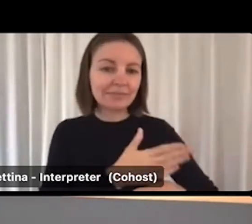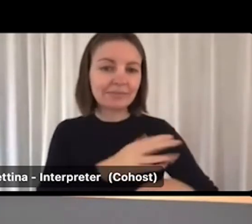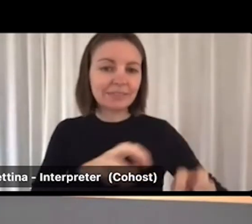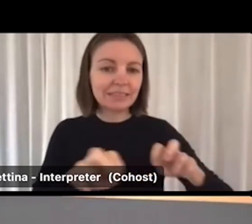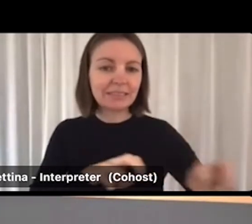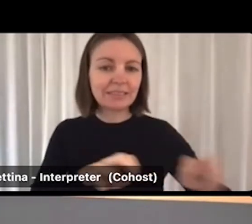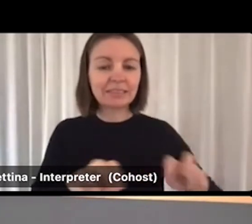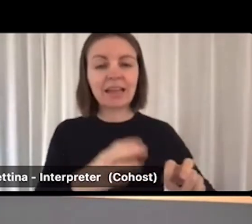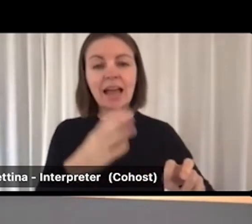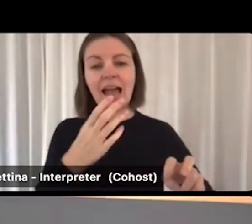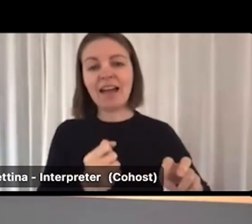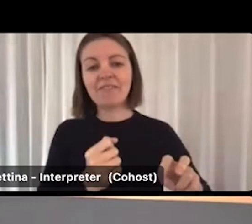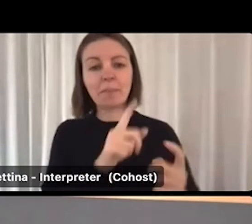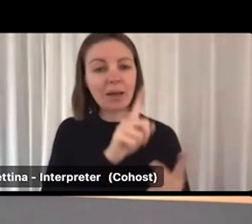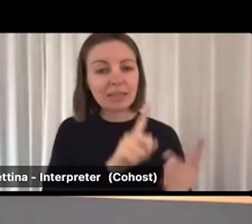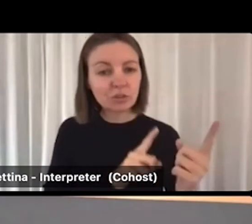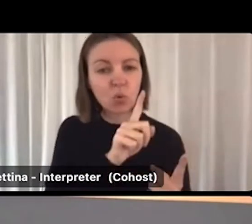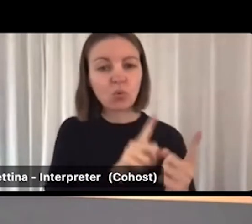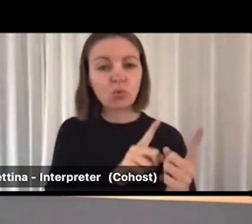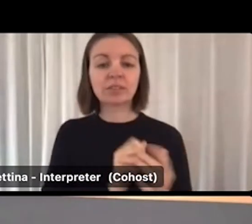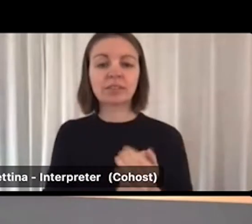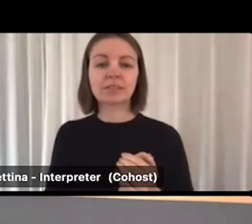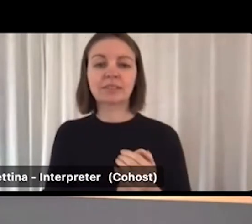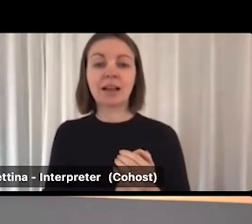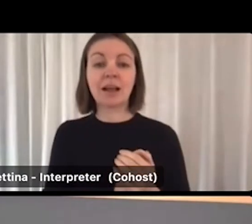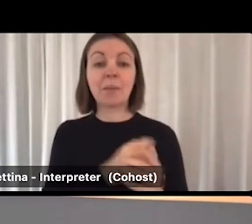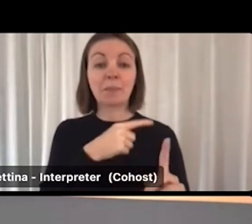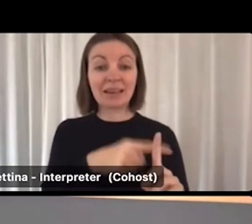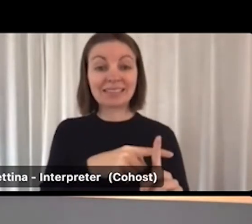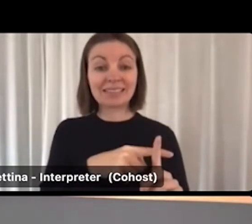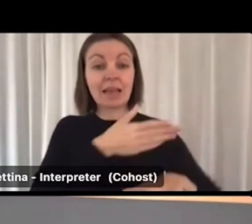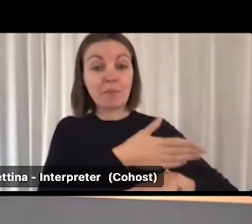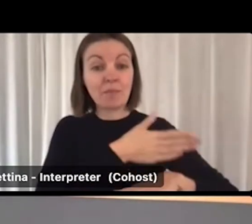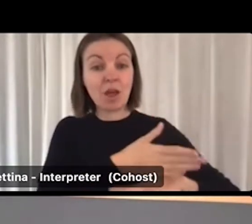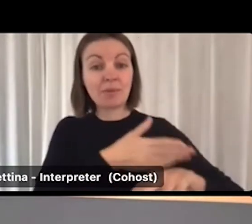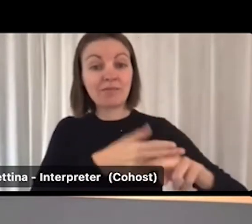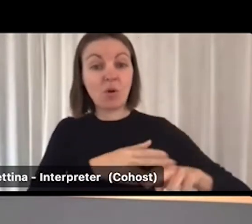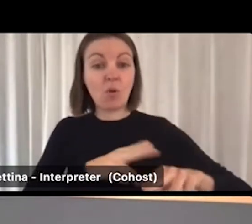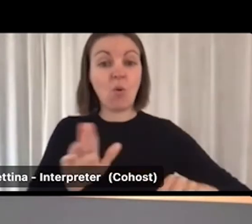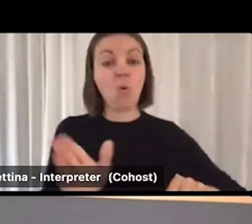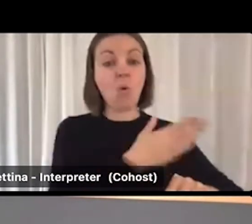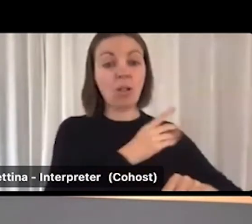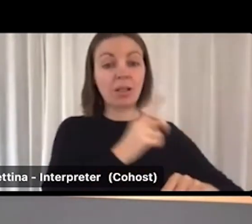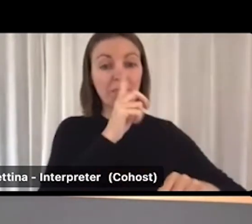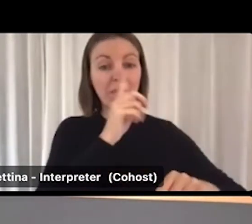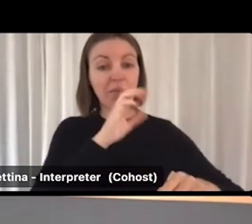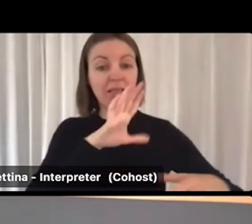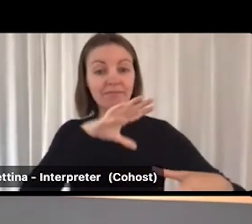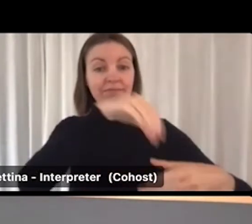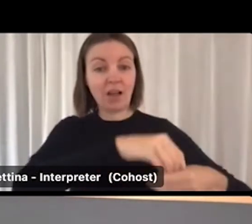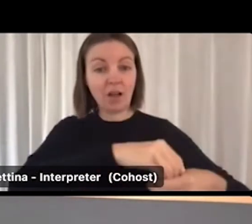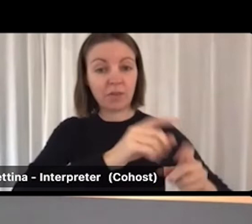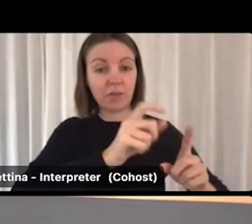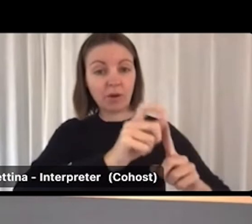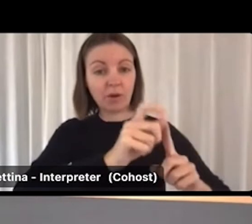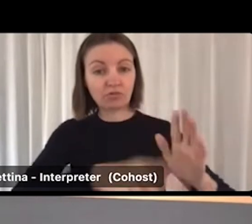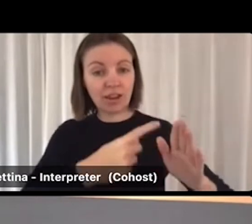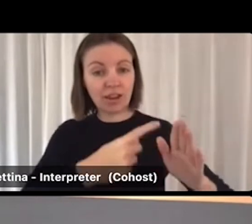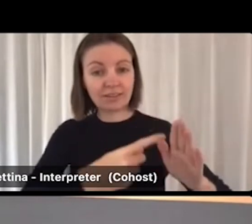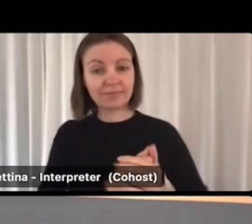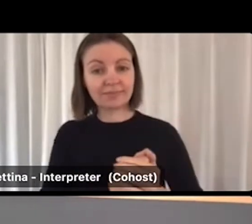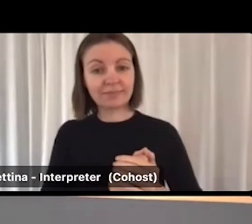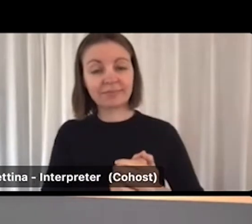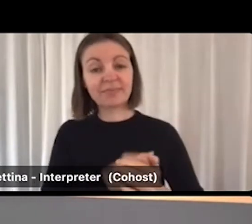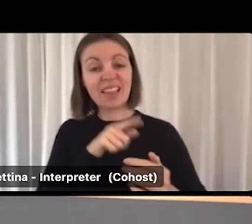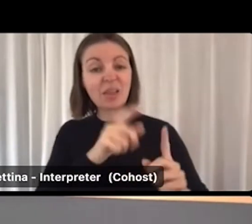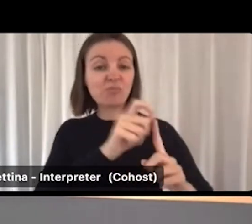participant mentoring and importantly employment for all participants who complete the project. Usually the projects